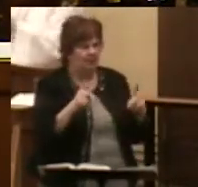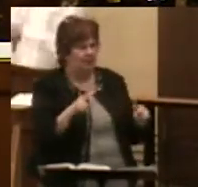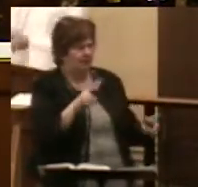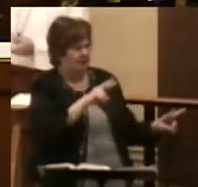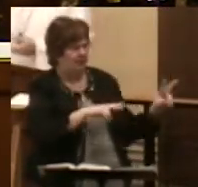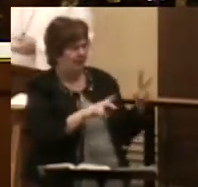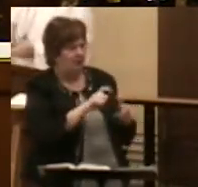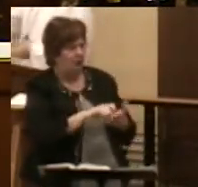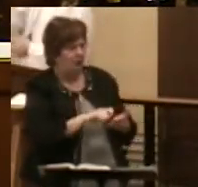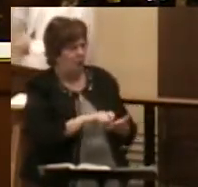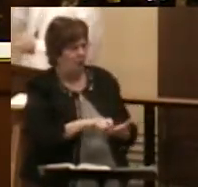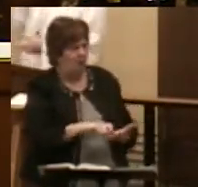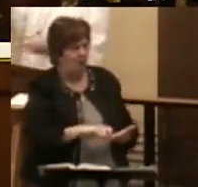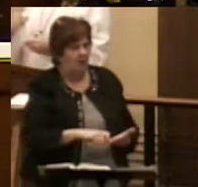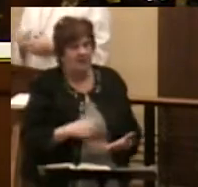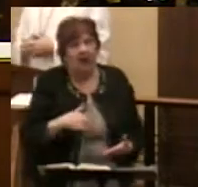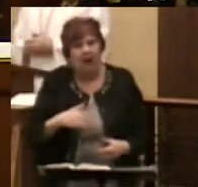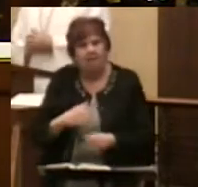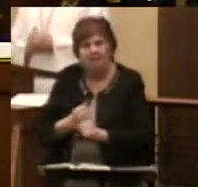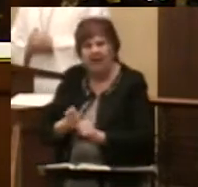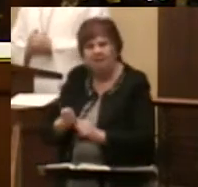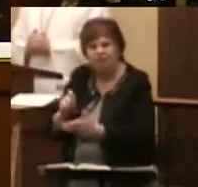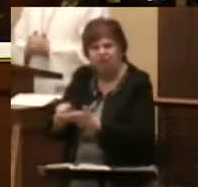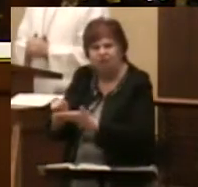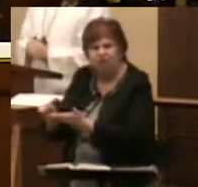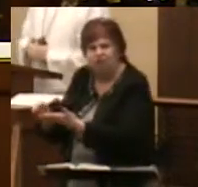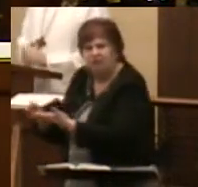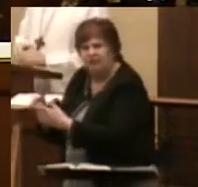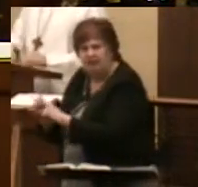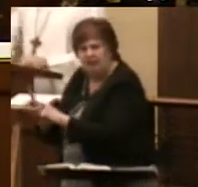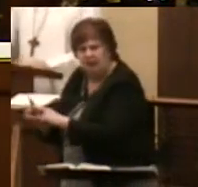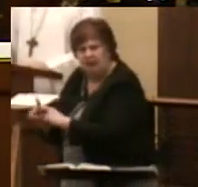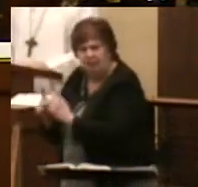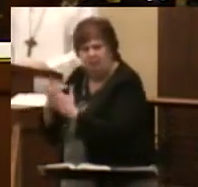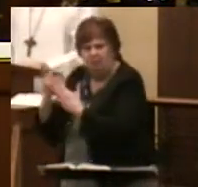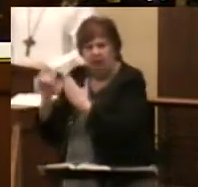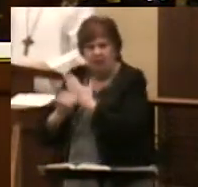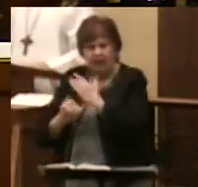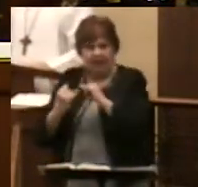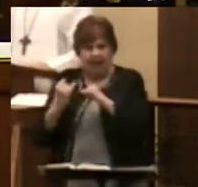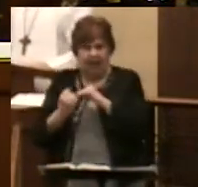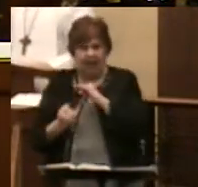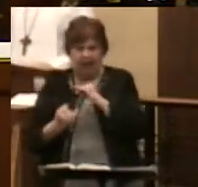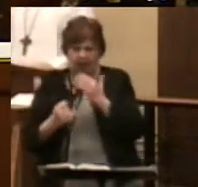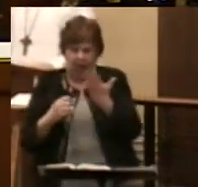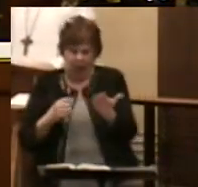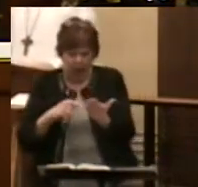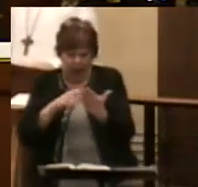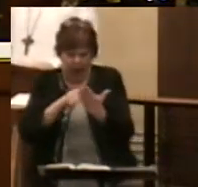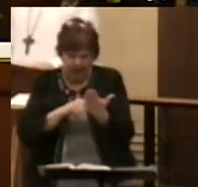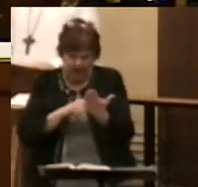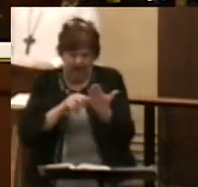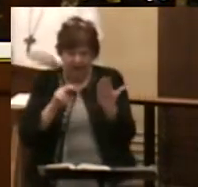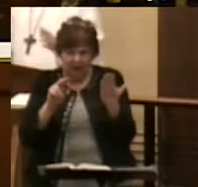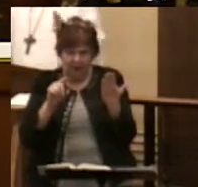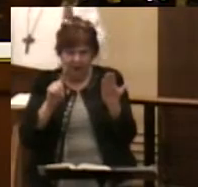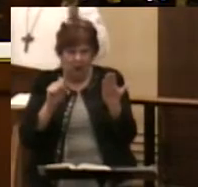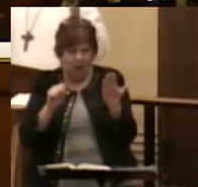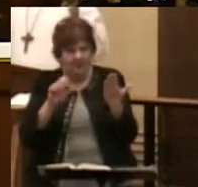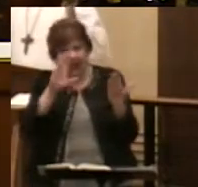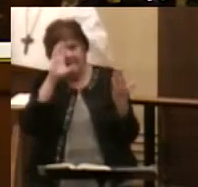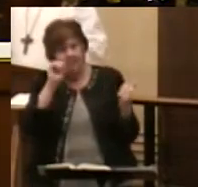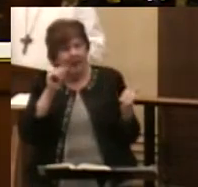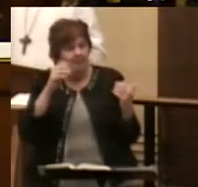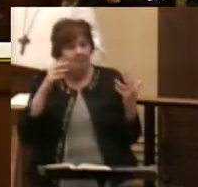and made notes. And I went around and made notes of the other projects. And by the end of the day, I looked at the notes that had been made, expecting great